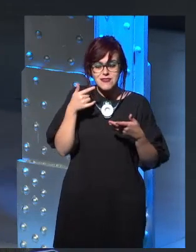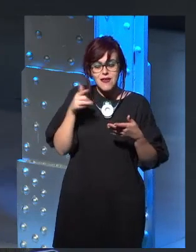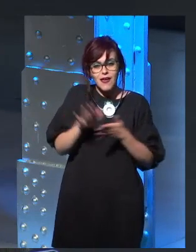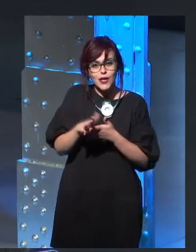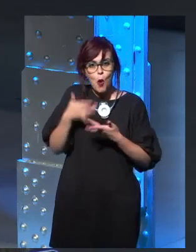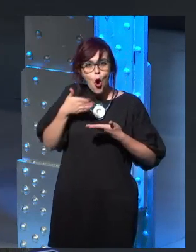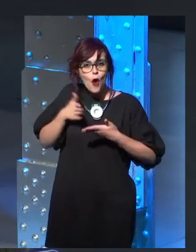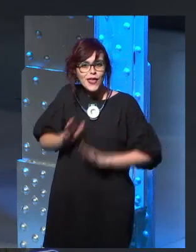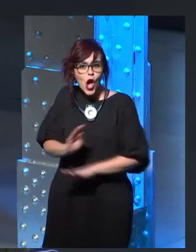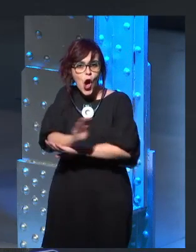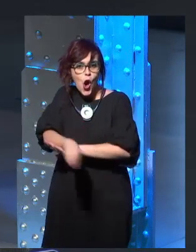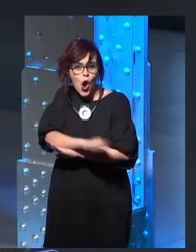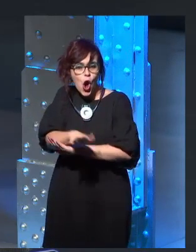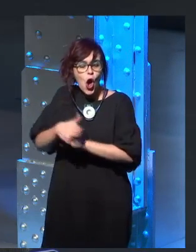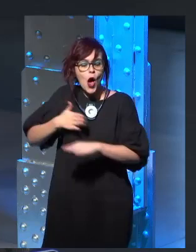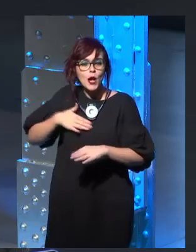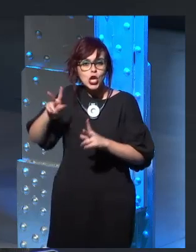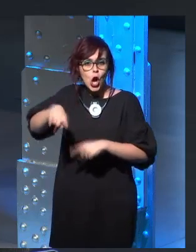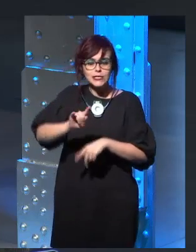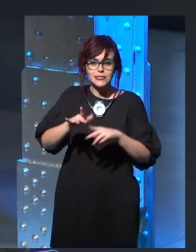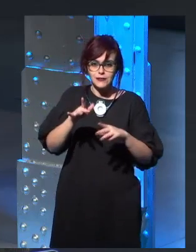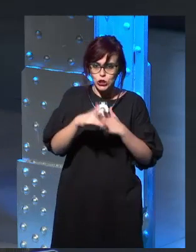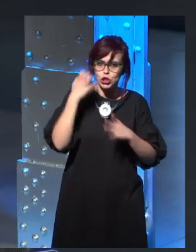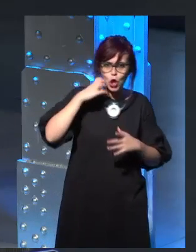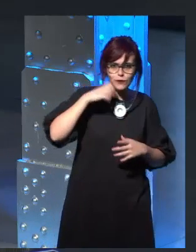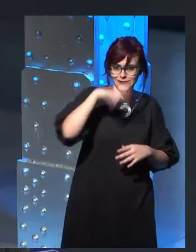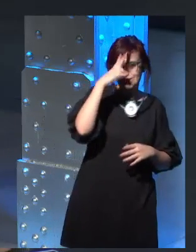turned out, uh, uh, a little less than you hoped for them.